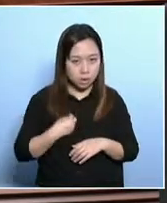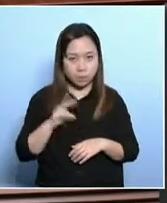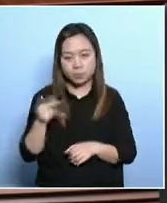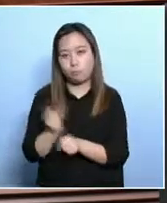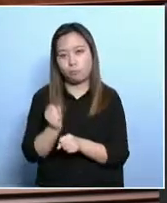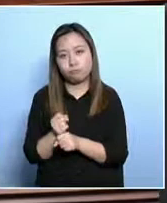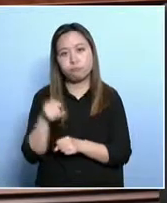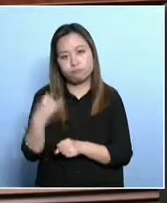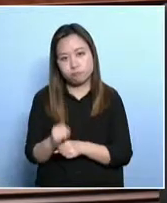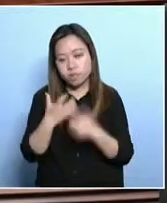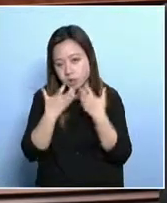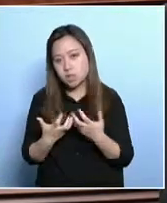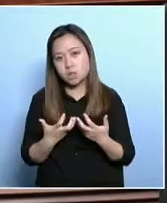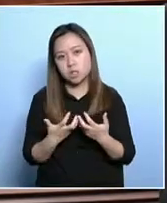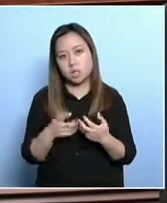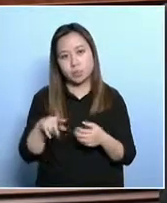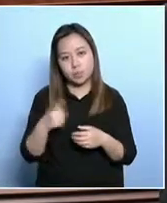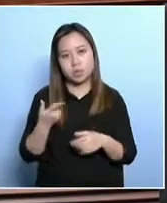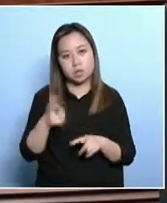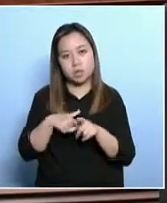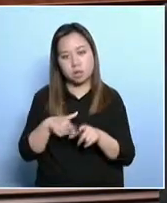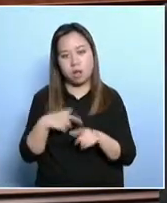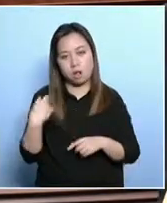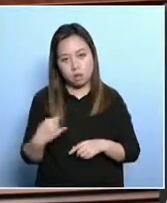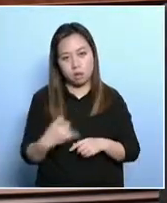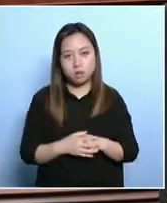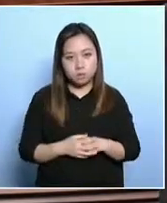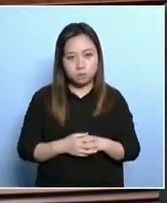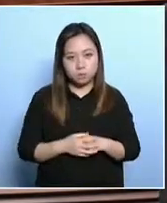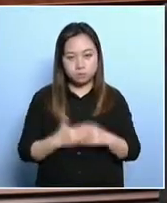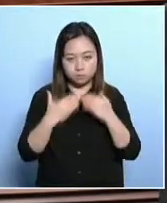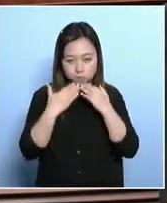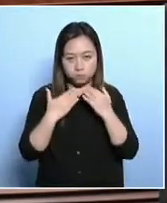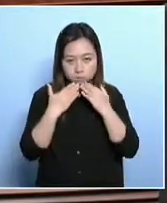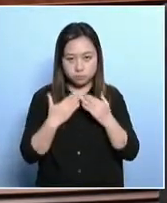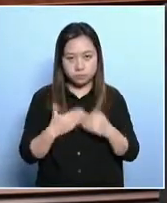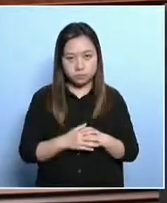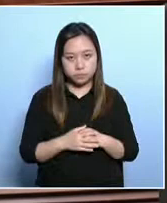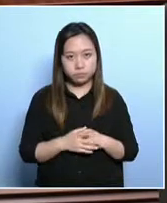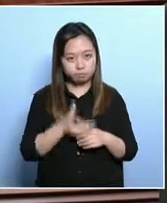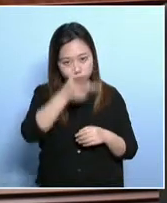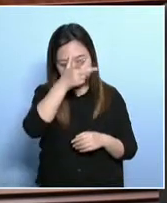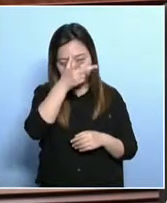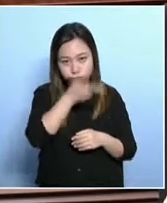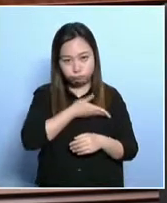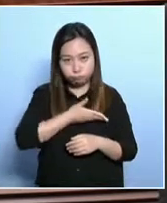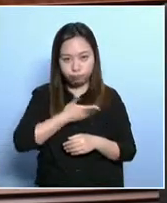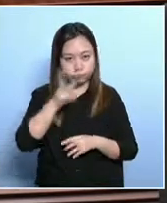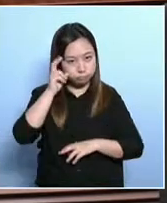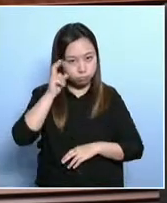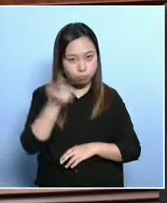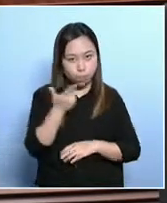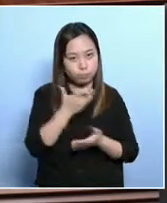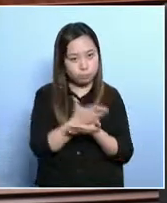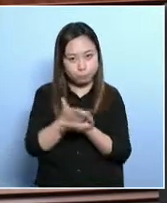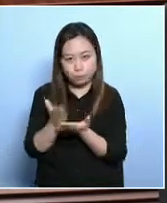other losses because when they go to see the doctor, they cannot